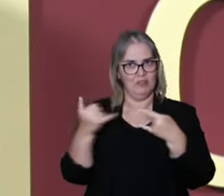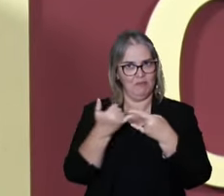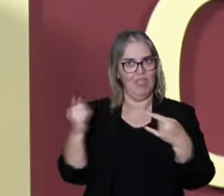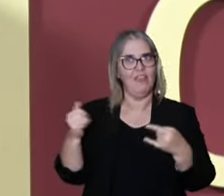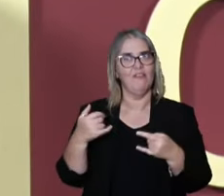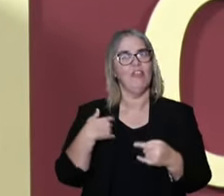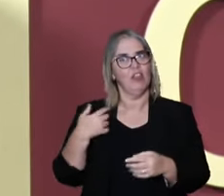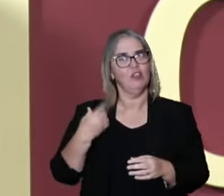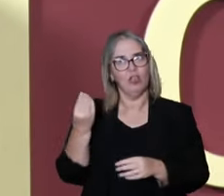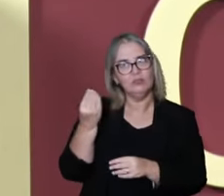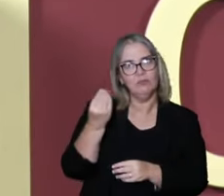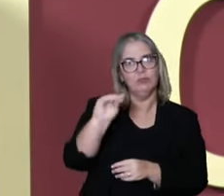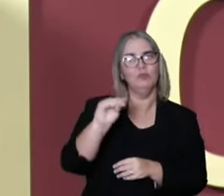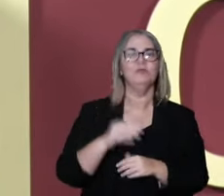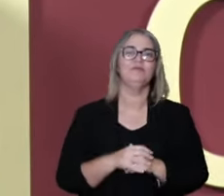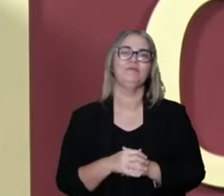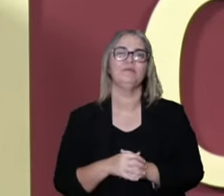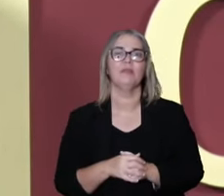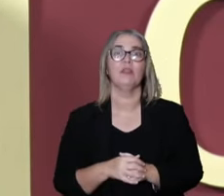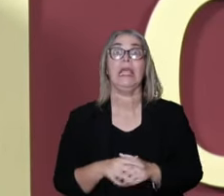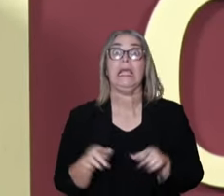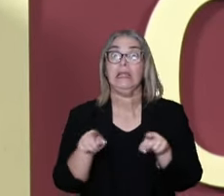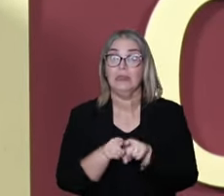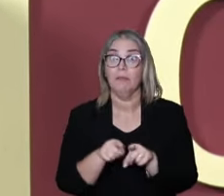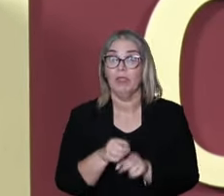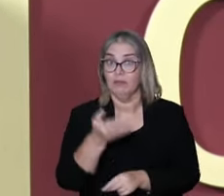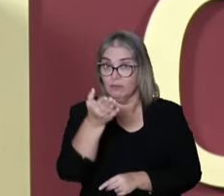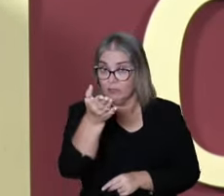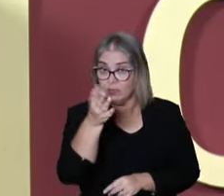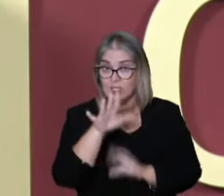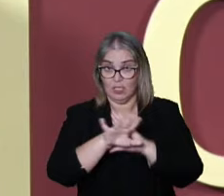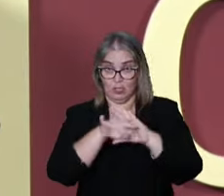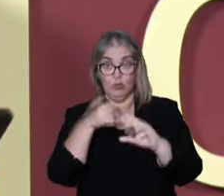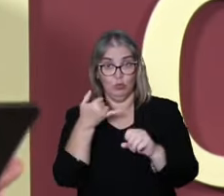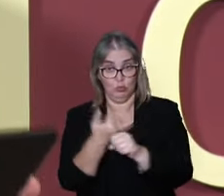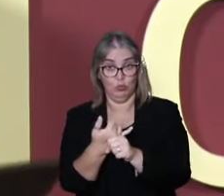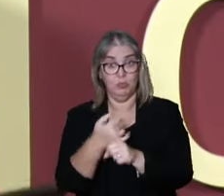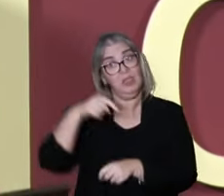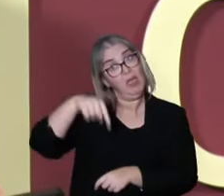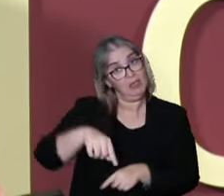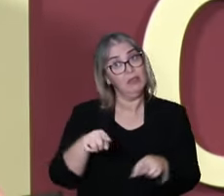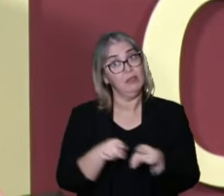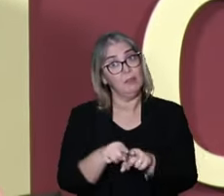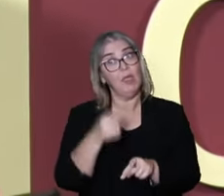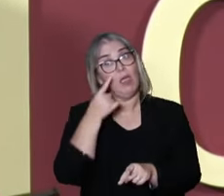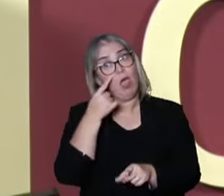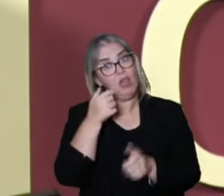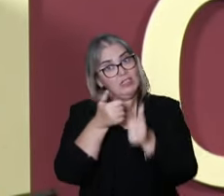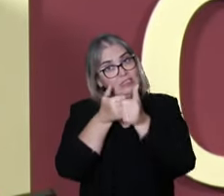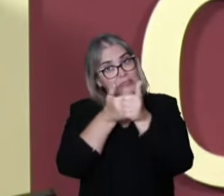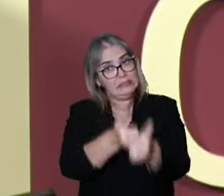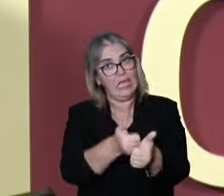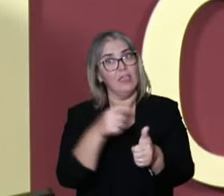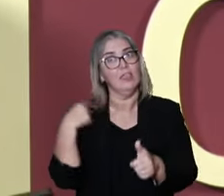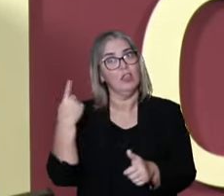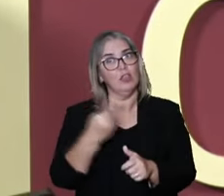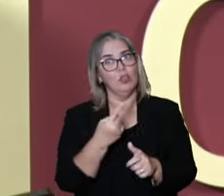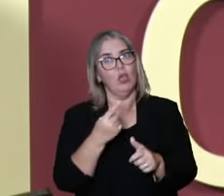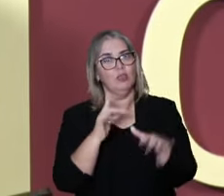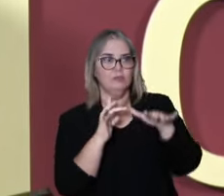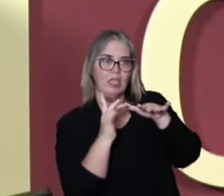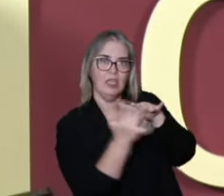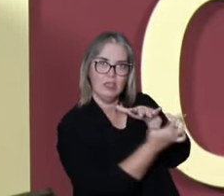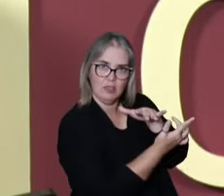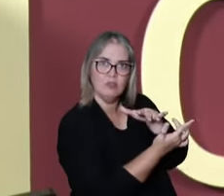Instituto CPFL as a hashtag. It would be great to repost your stories. And a message for everyone.